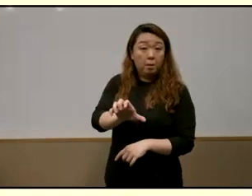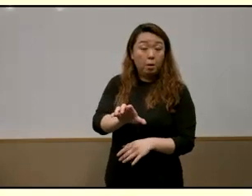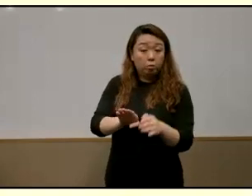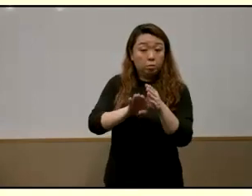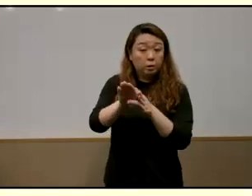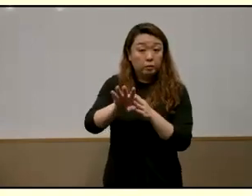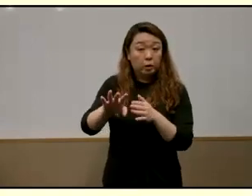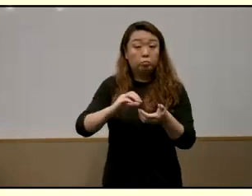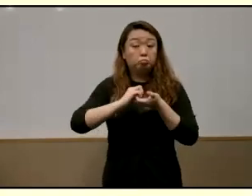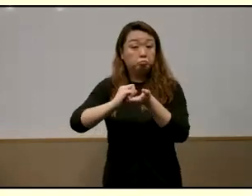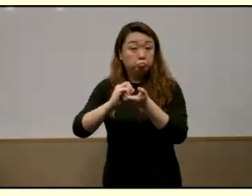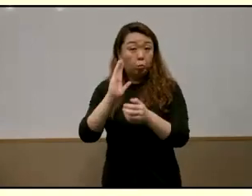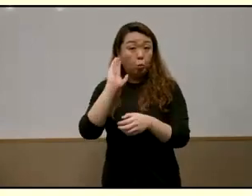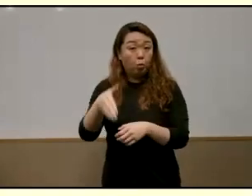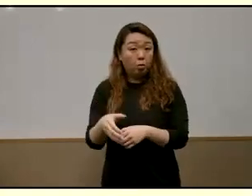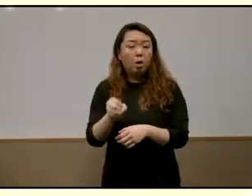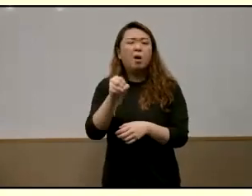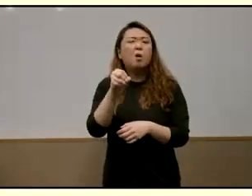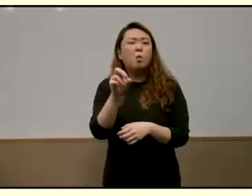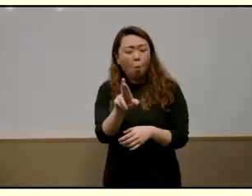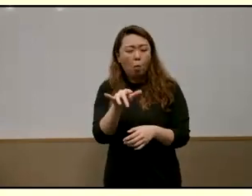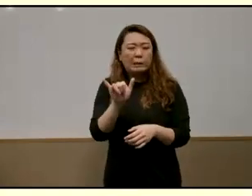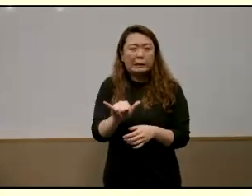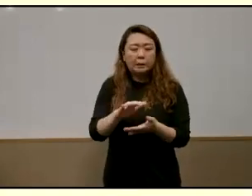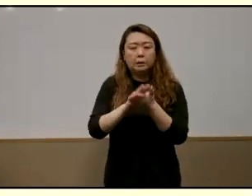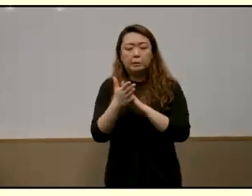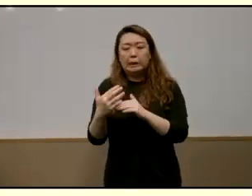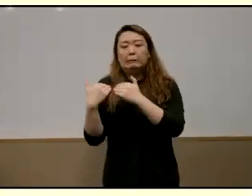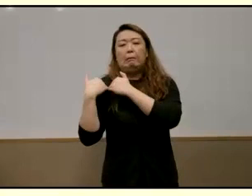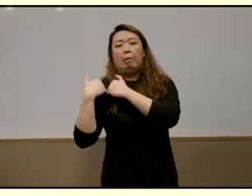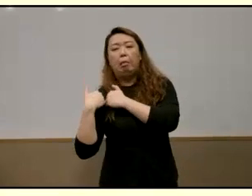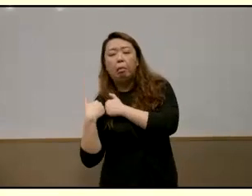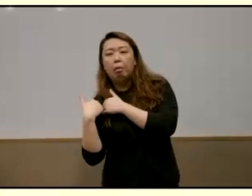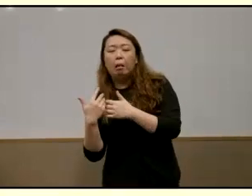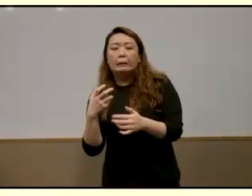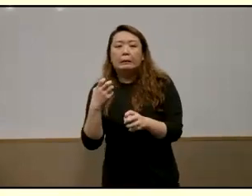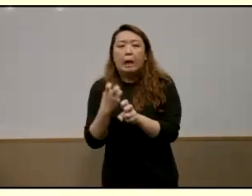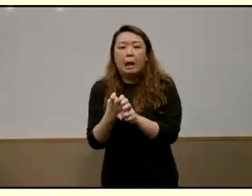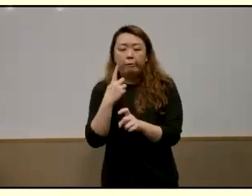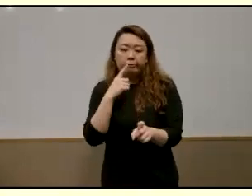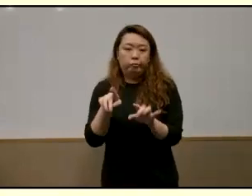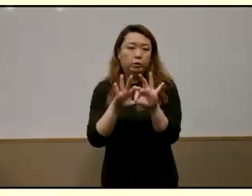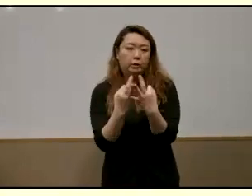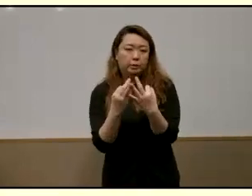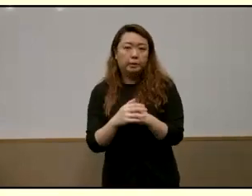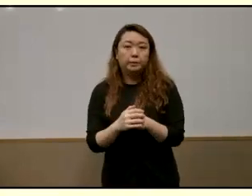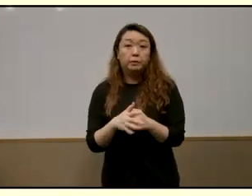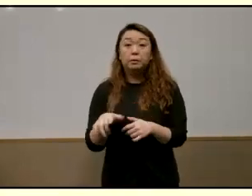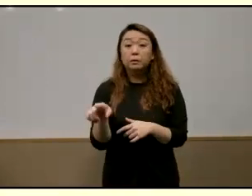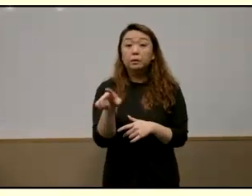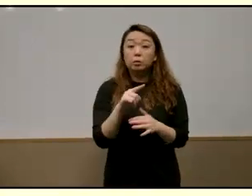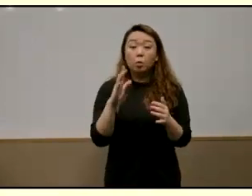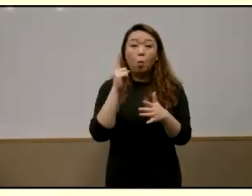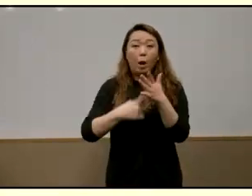and partnership or does it exact too heavy and oppressive a burden on families and under what circumstances might these relations have different